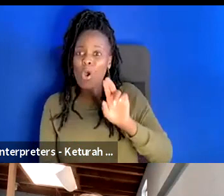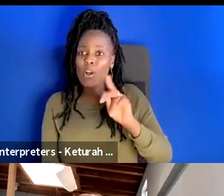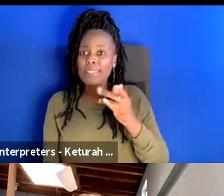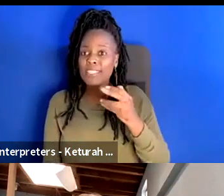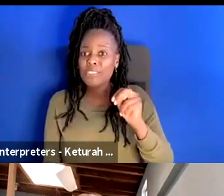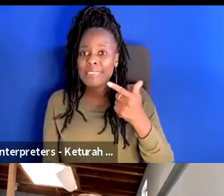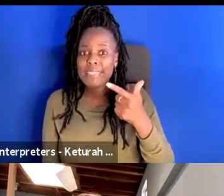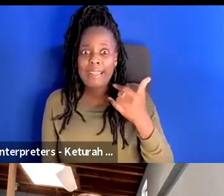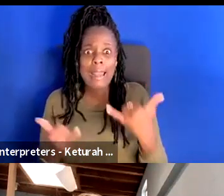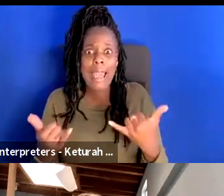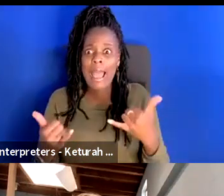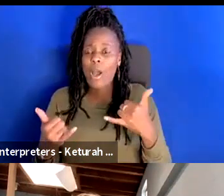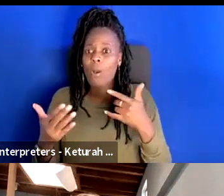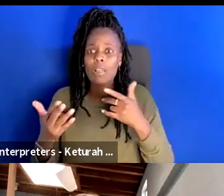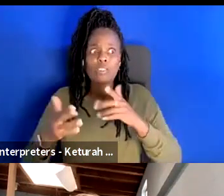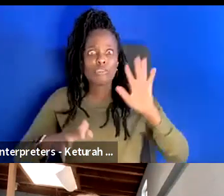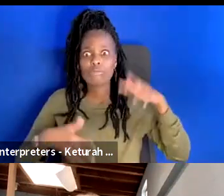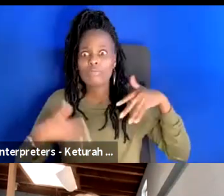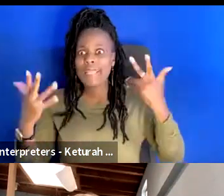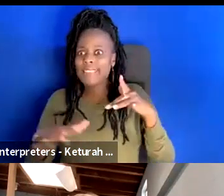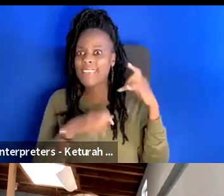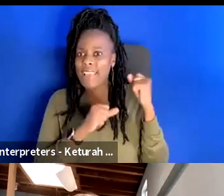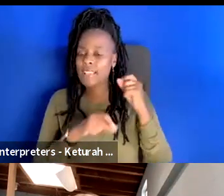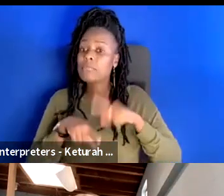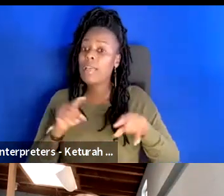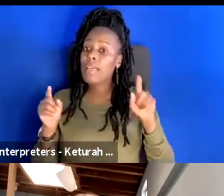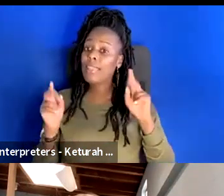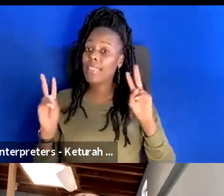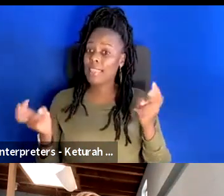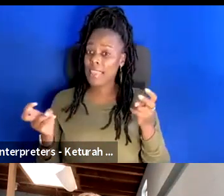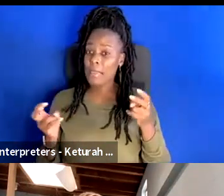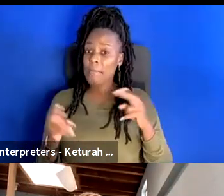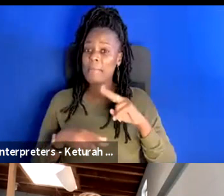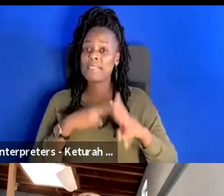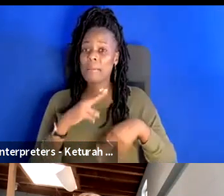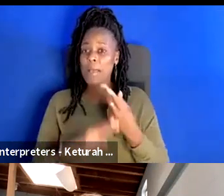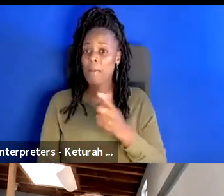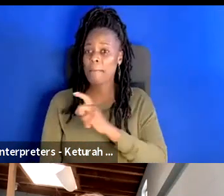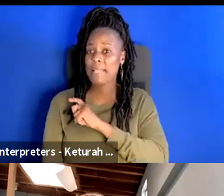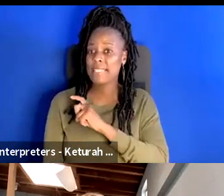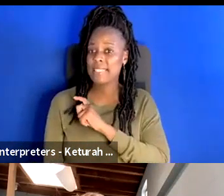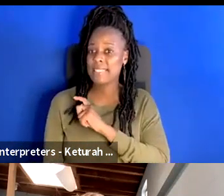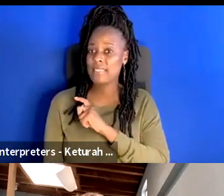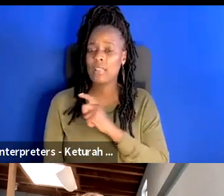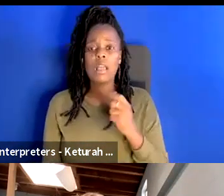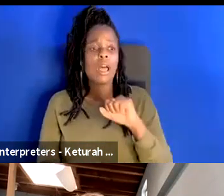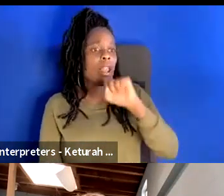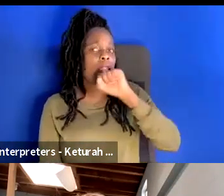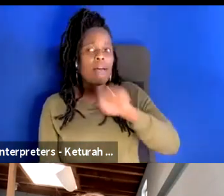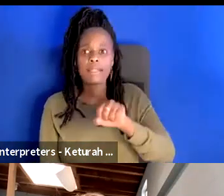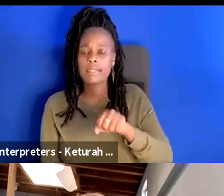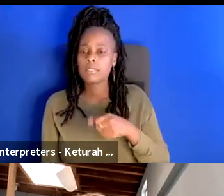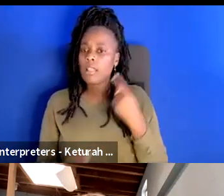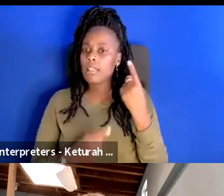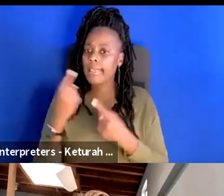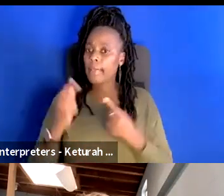love that we're talking about this. And the theme that you've chosen for tonight is policing. And so I loved this. I was thinking about how theater